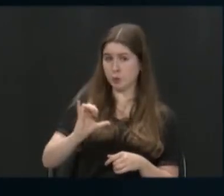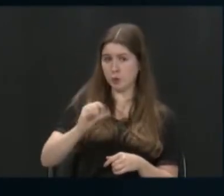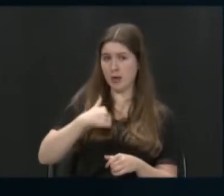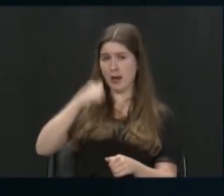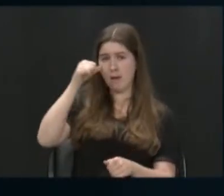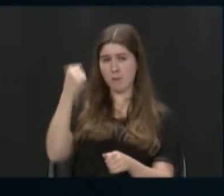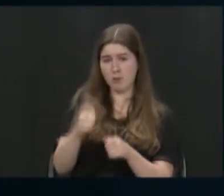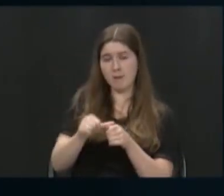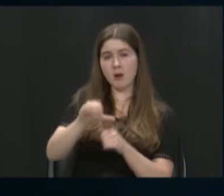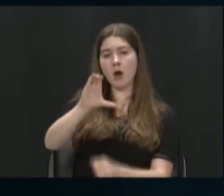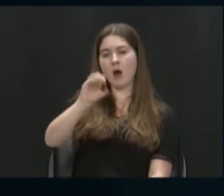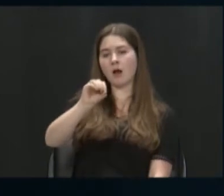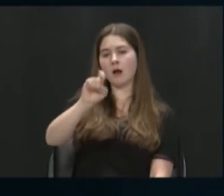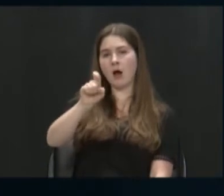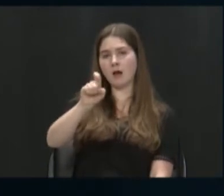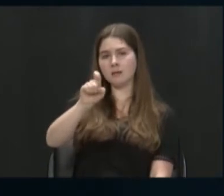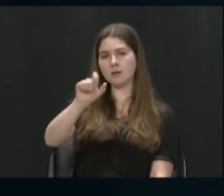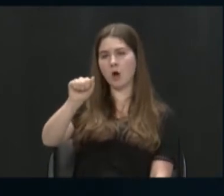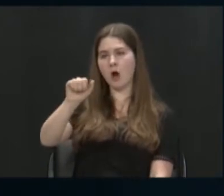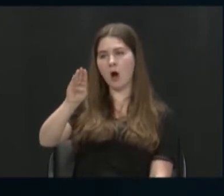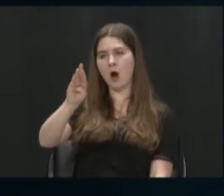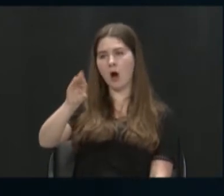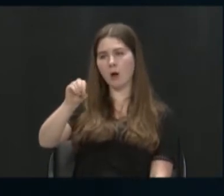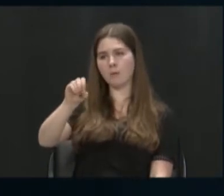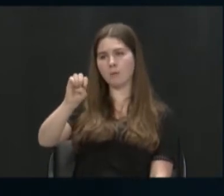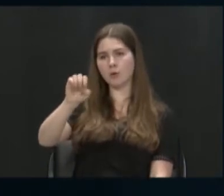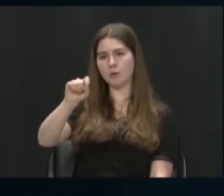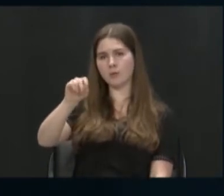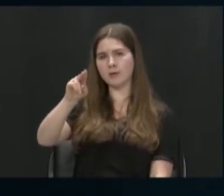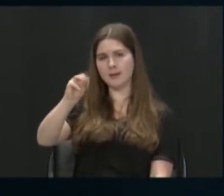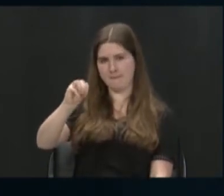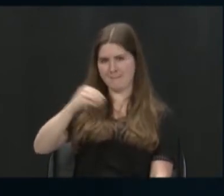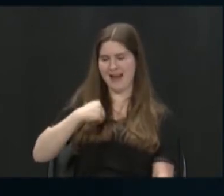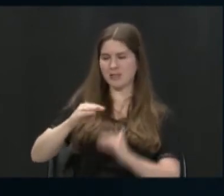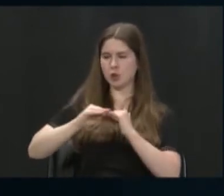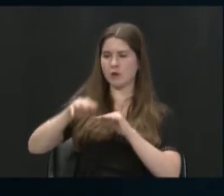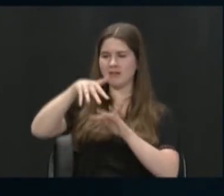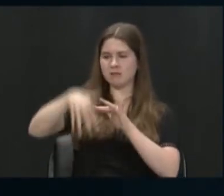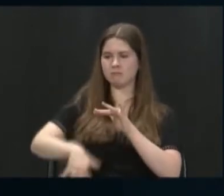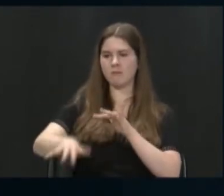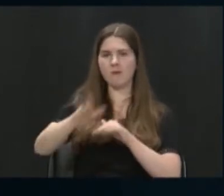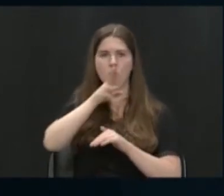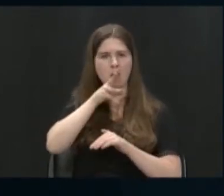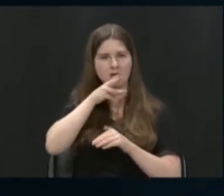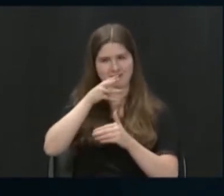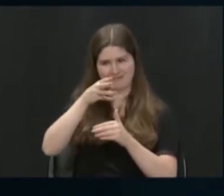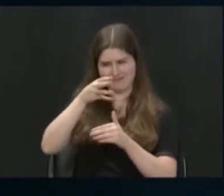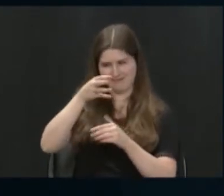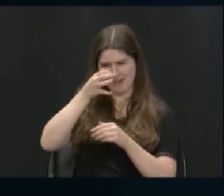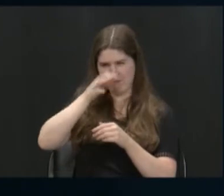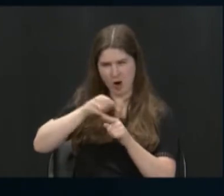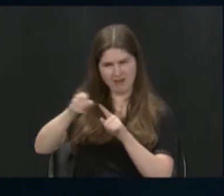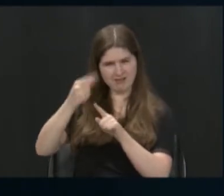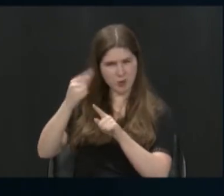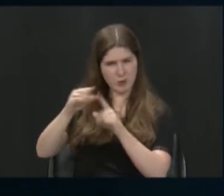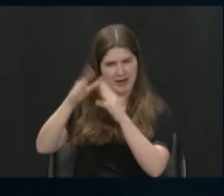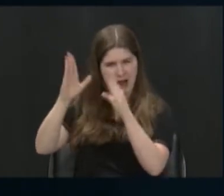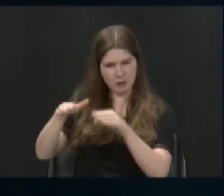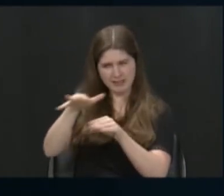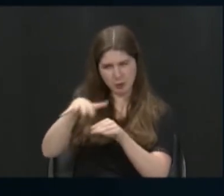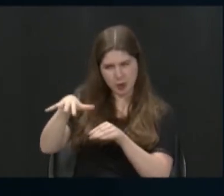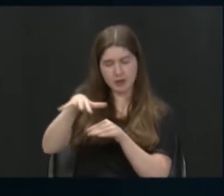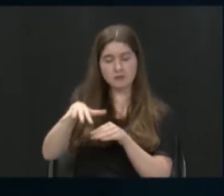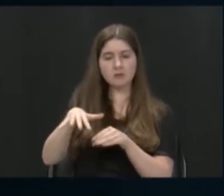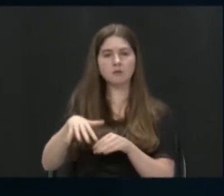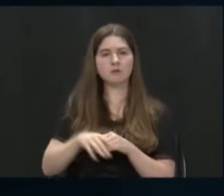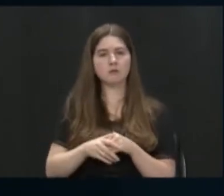Cox Arboretum, I think, has one of those permeable surfaces. I forget where. It's by their greenhouses or something. Yeah. forget. Yeah,